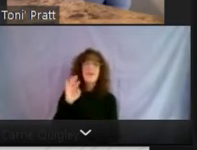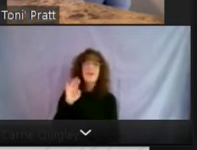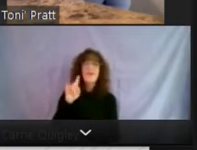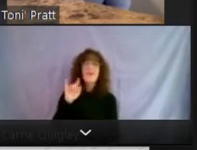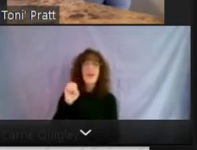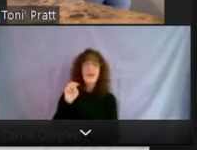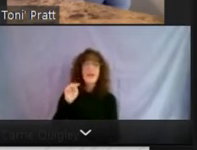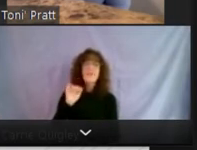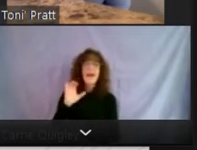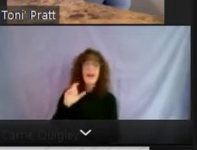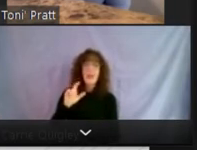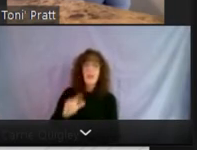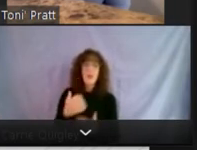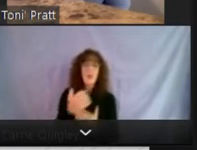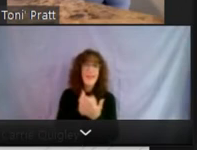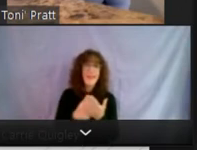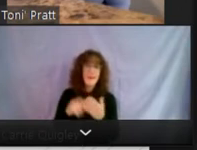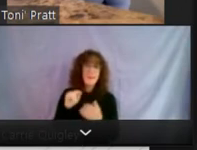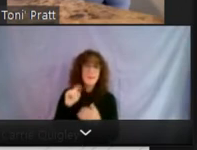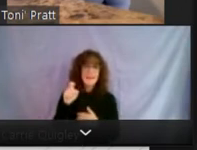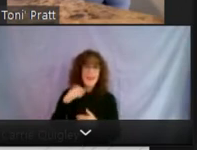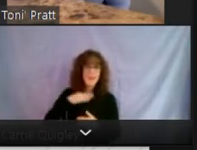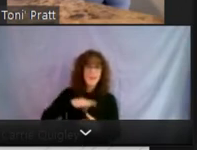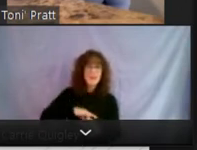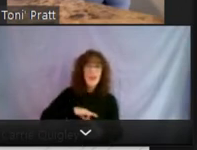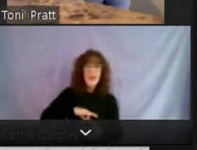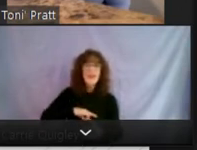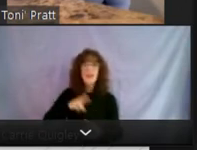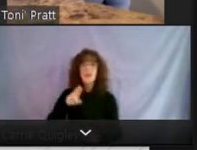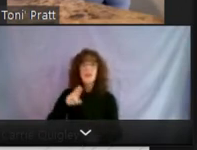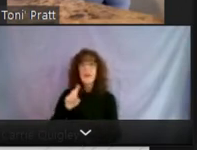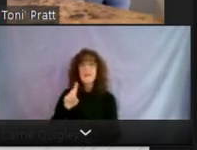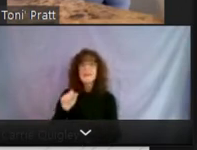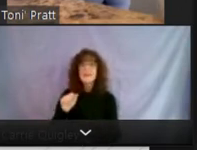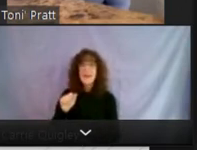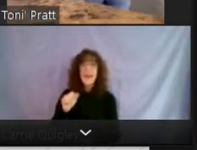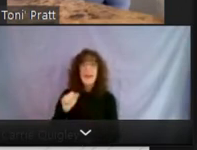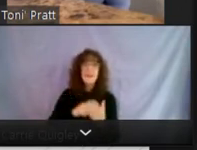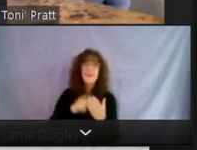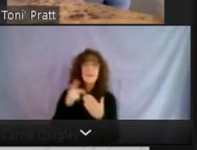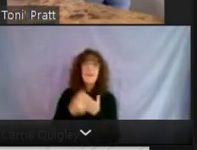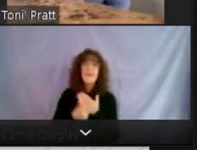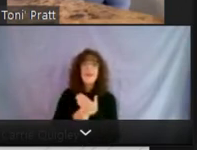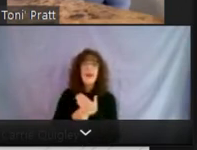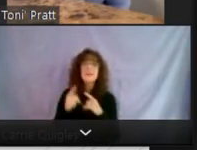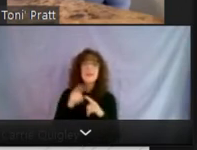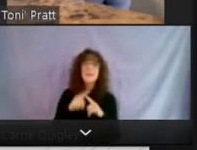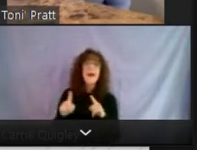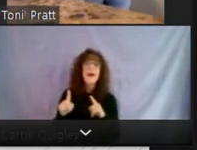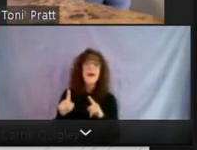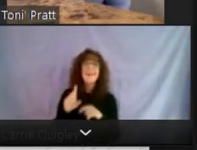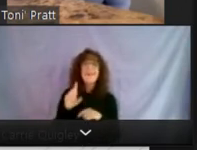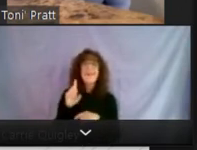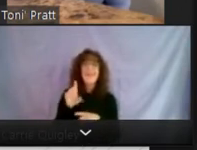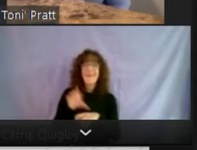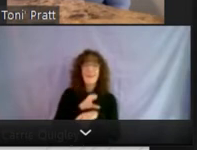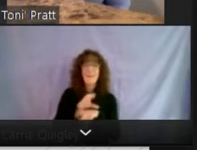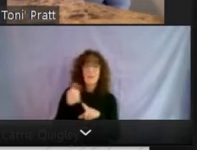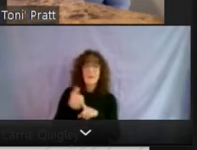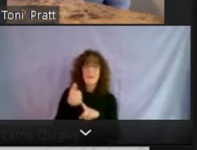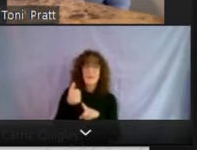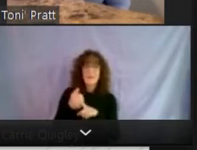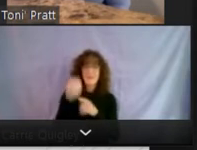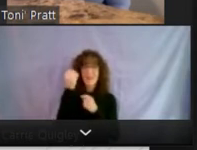housing tax credit HUD USDA programs. Um, but the, the, the databases, it may